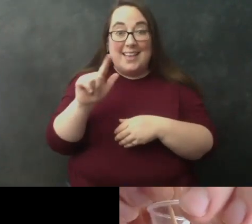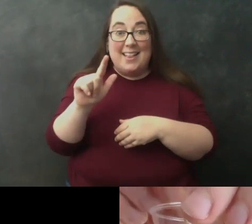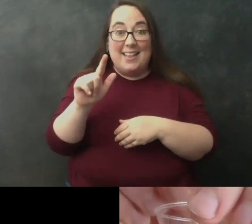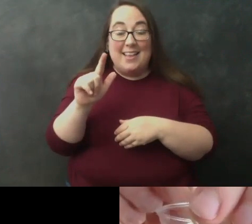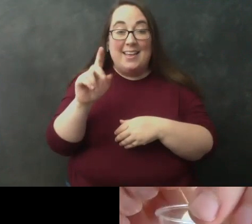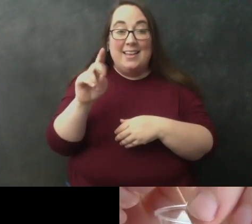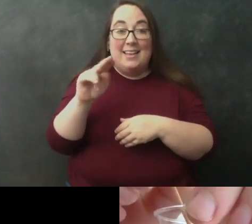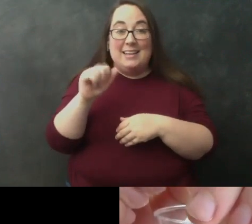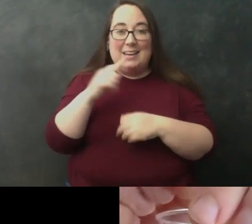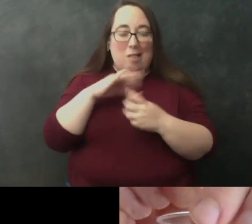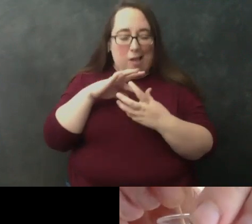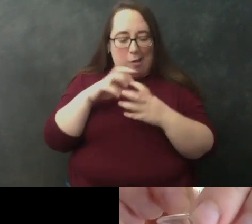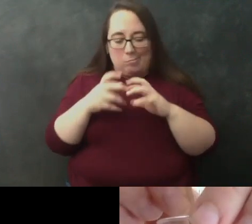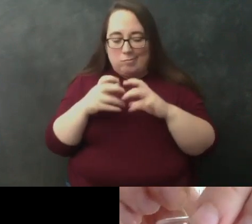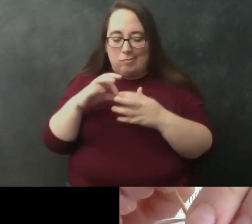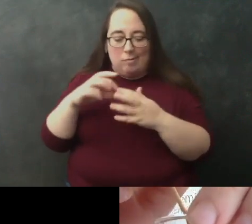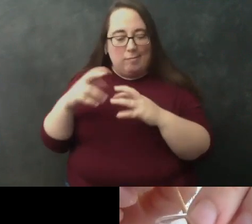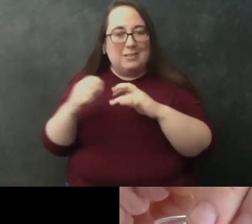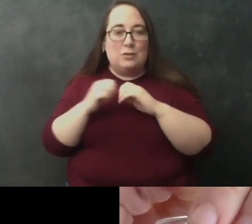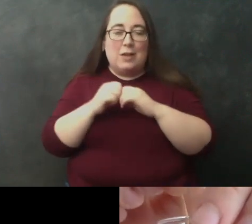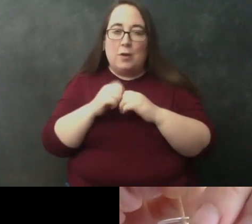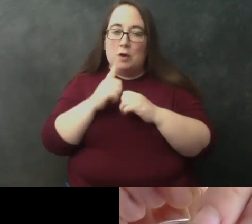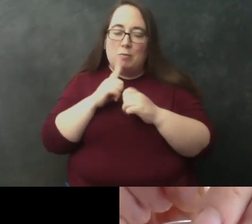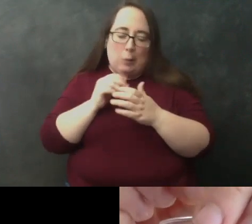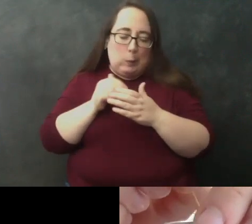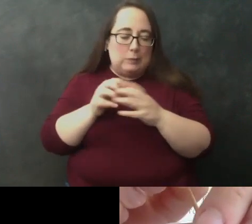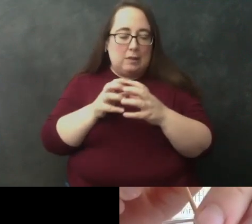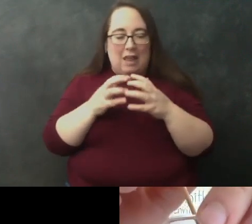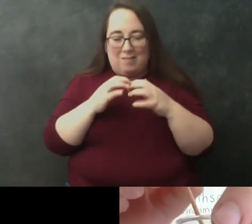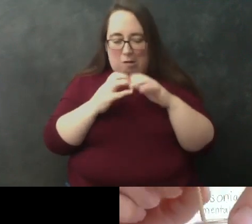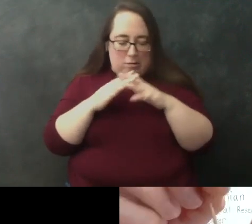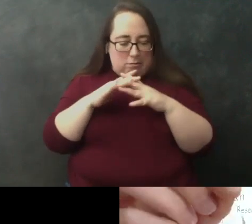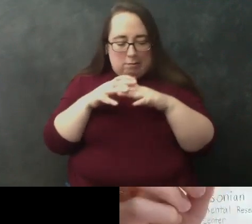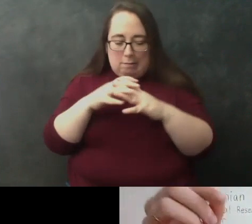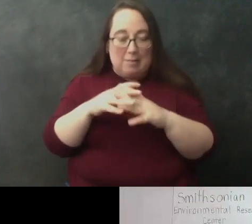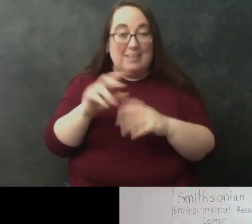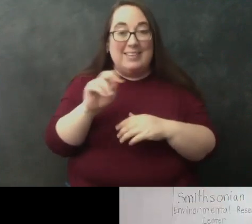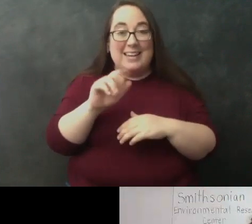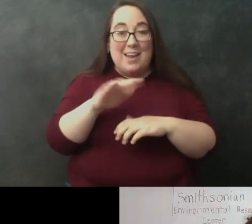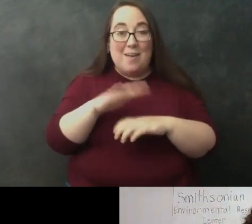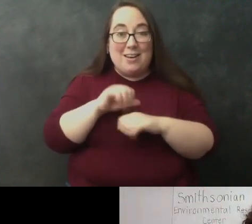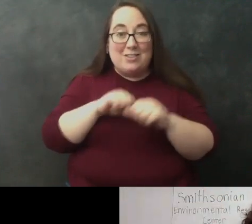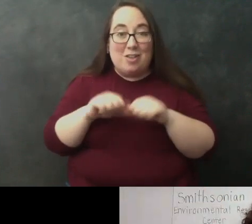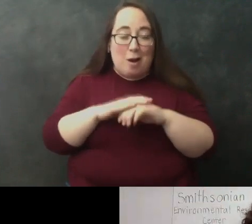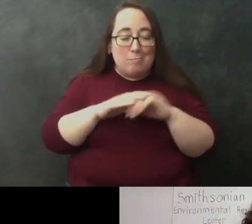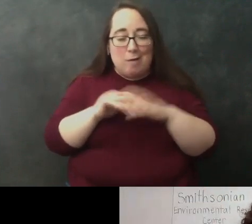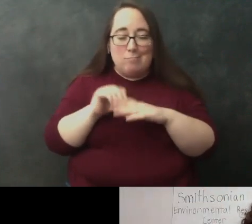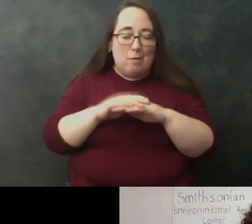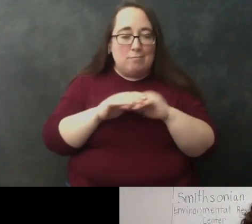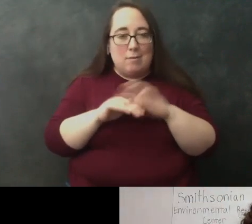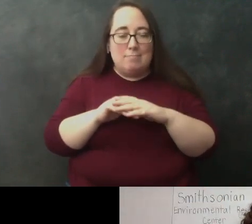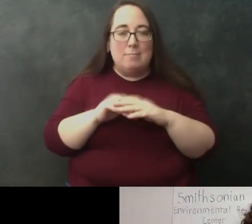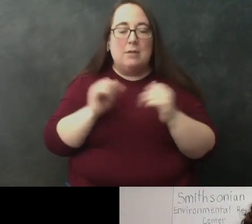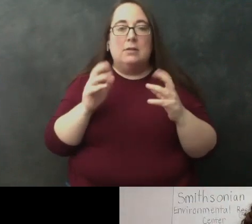really jumbled together it's like it's really close there's a lot of tight-knit dna like on top of each other um and so